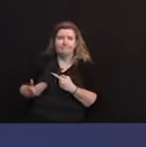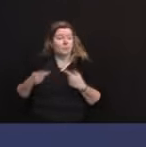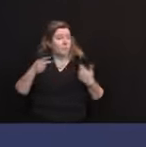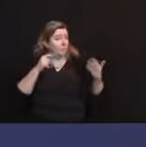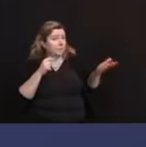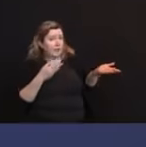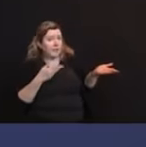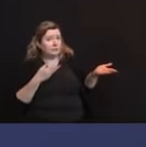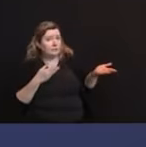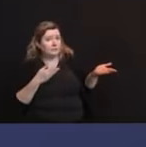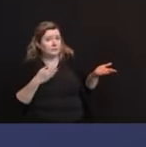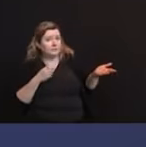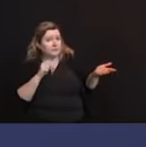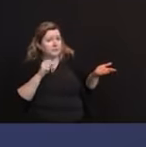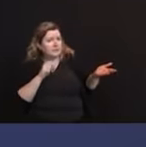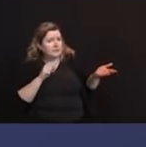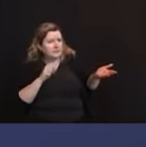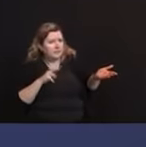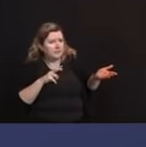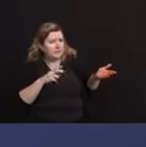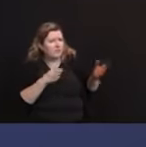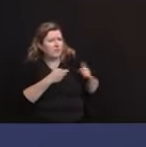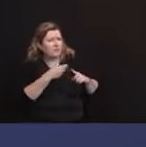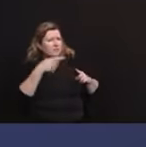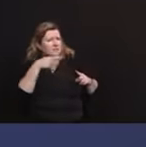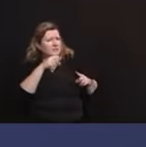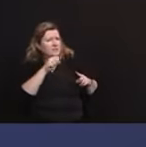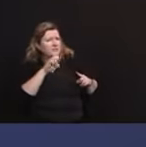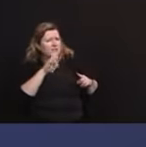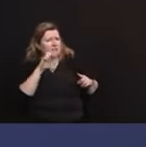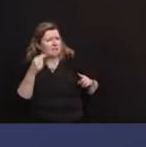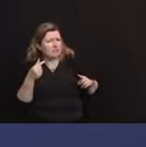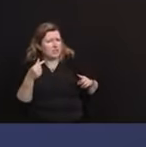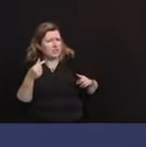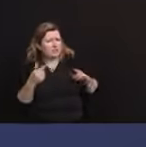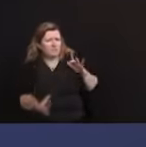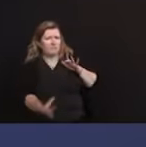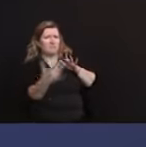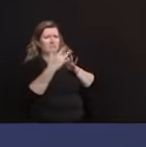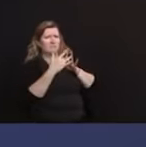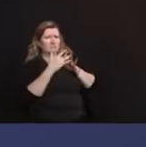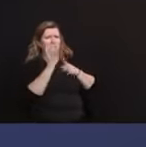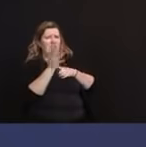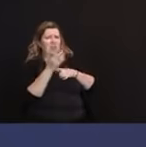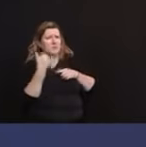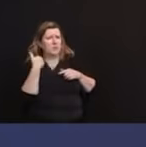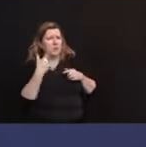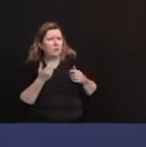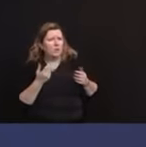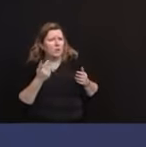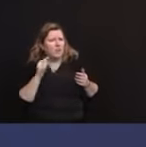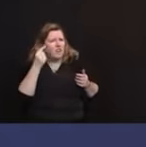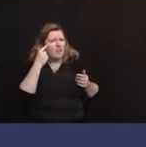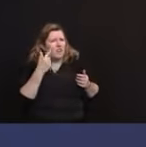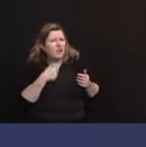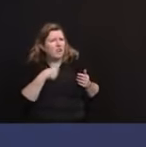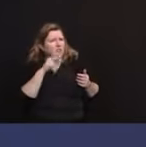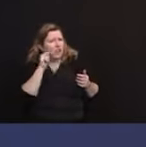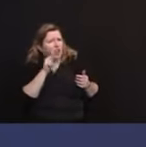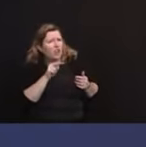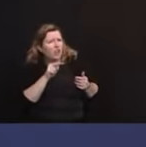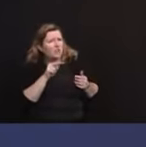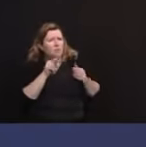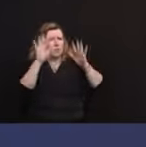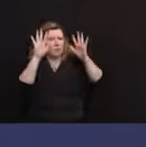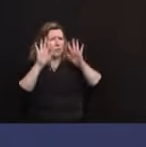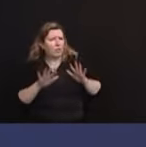&G, as if on cue, reached out to me just five minutes ago and said, Governor, I'm sure you are looking at this, but the weather's nasty.